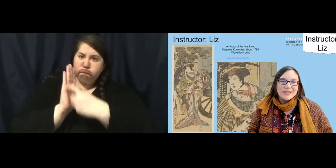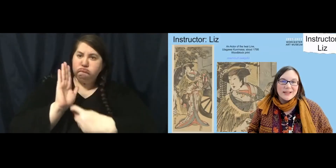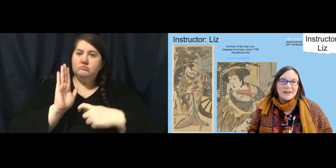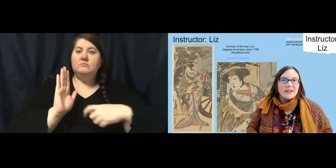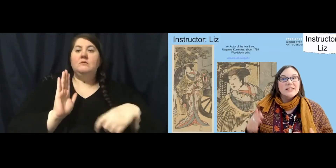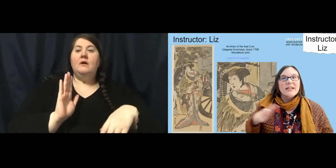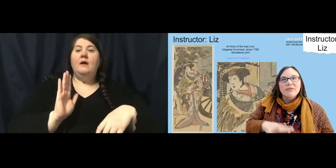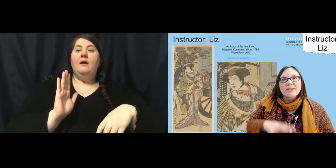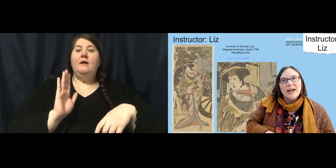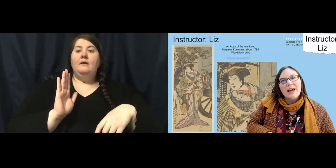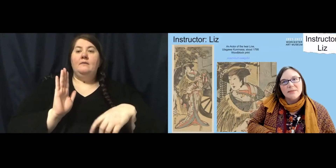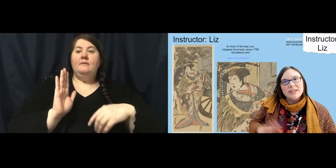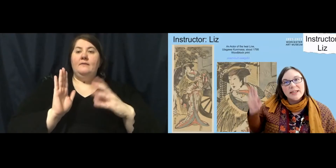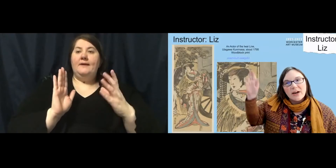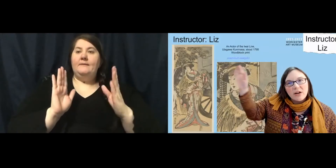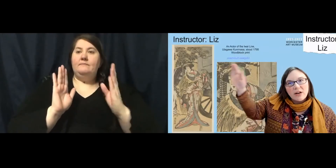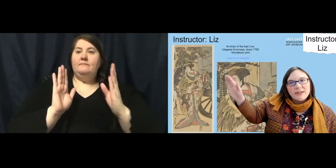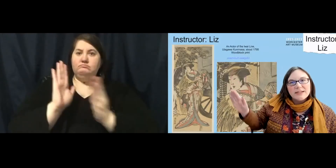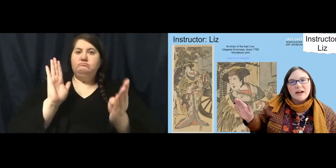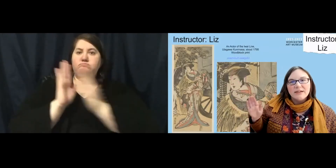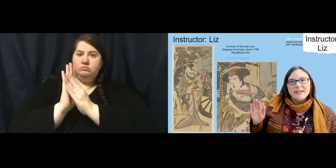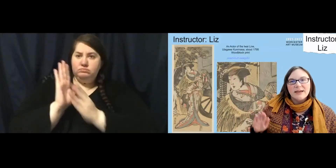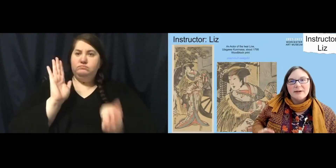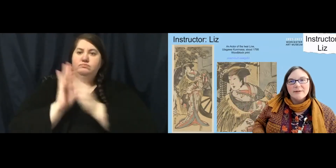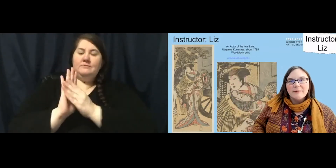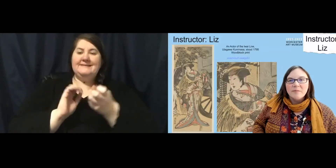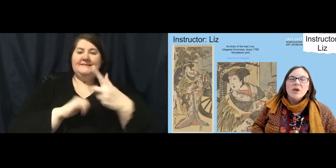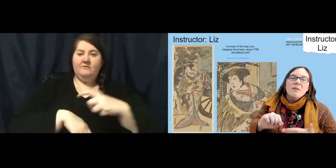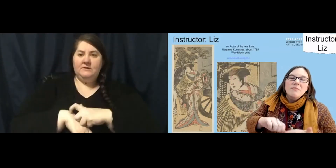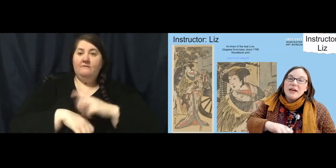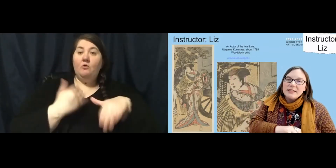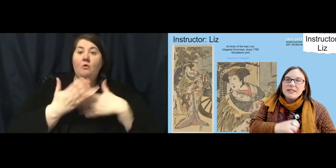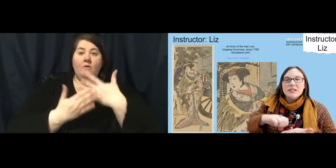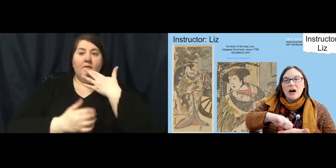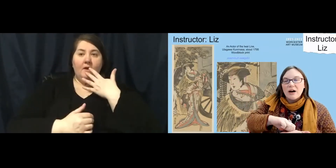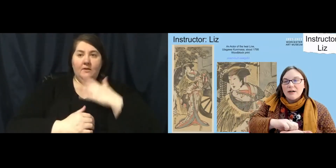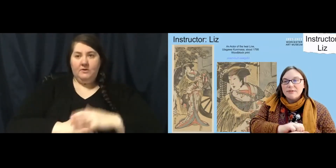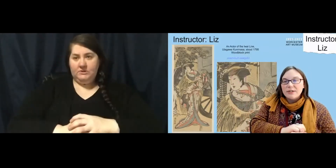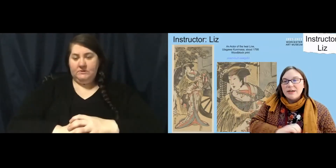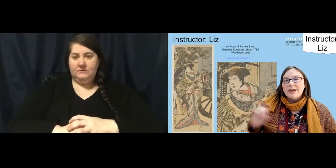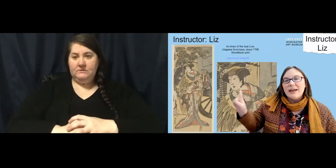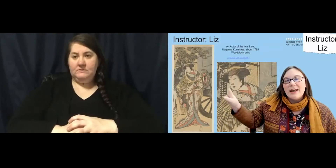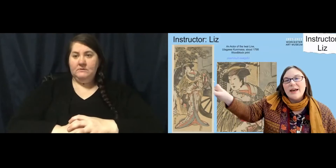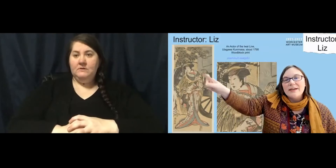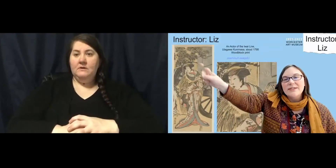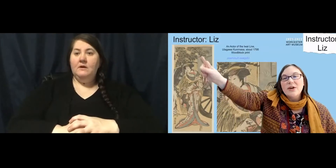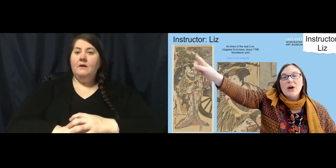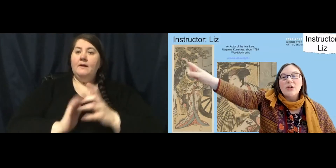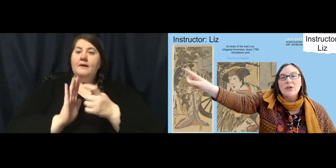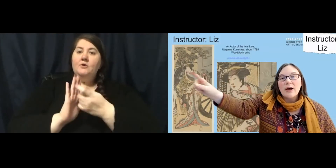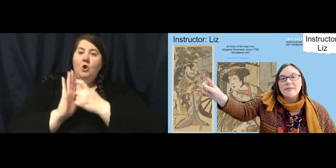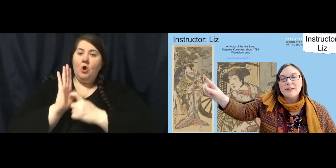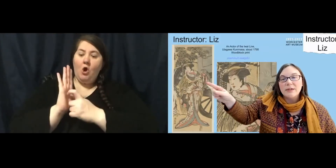print it several times to get all of these colors in. Because it's carved, it has